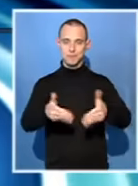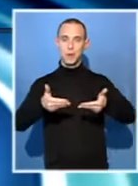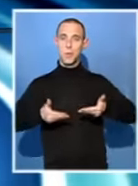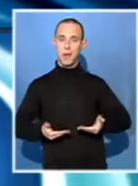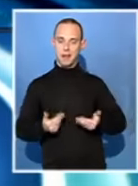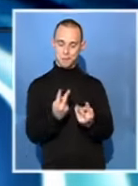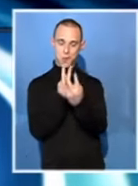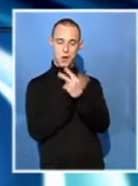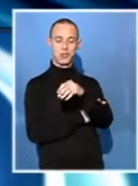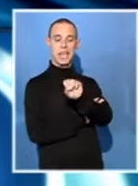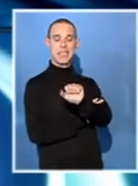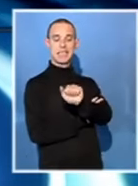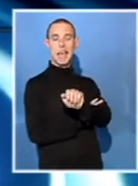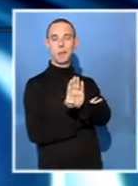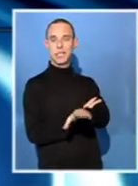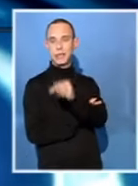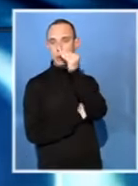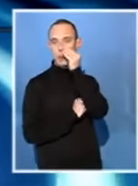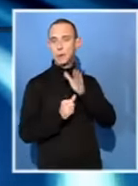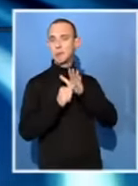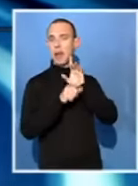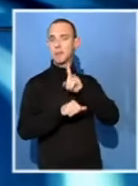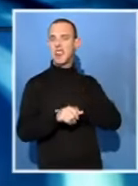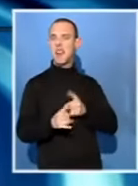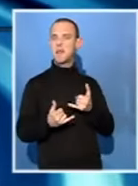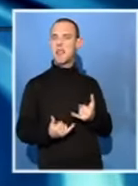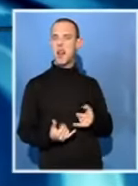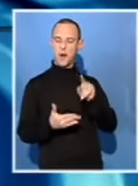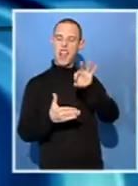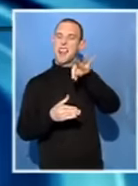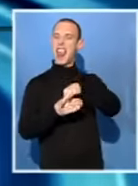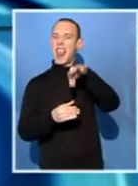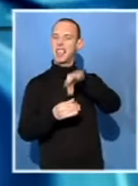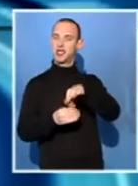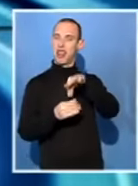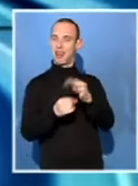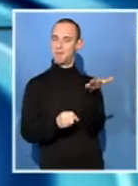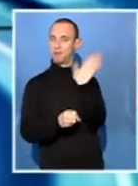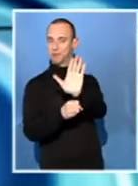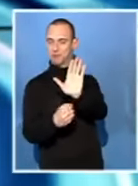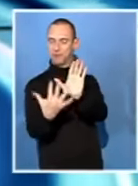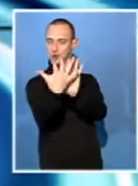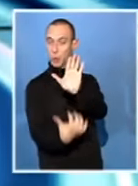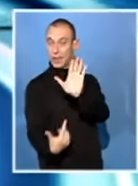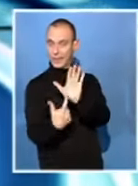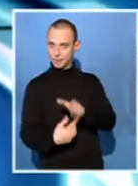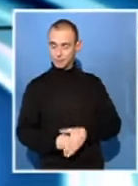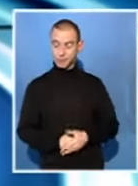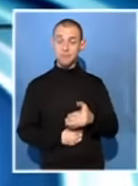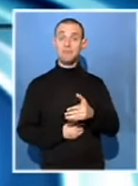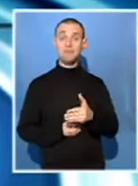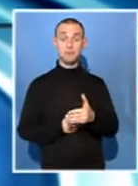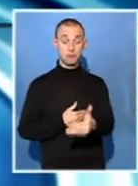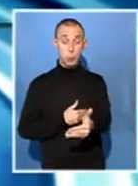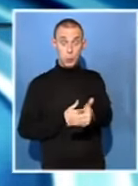Thank you. Still watching SABC News Primetime. Let's take a look at our election coverage tonight. With just under a week to go before the local